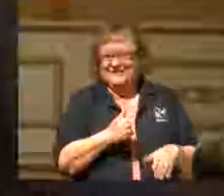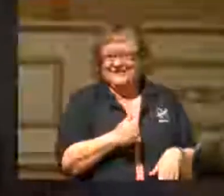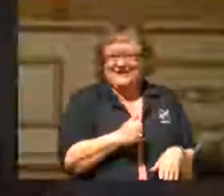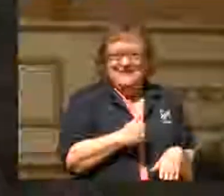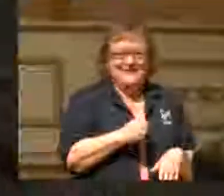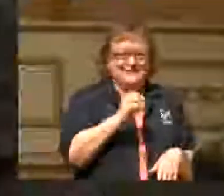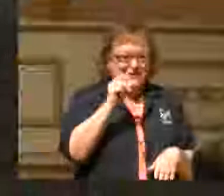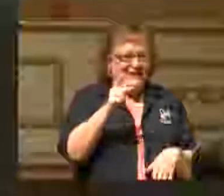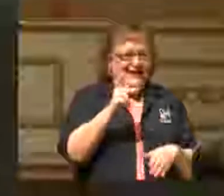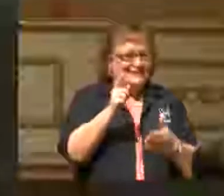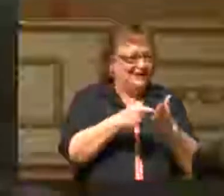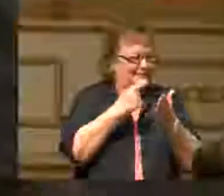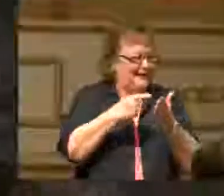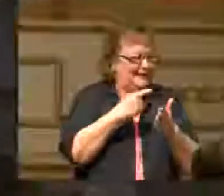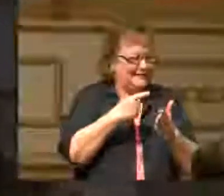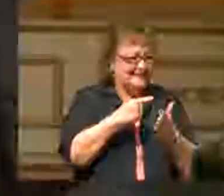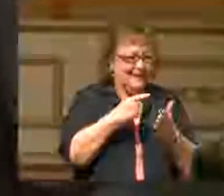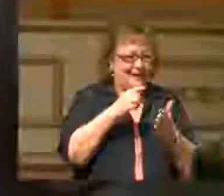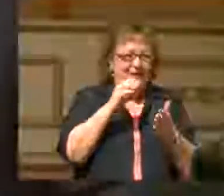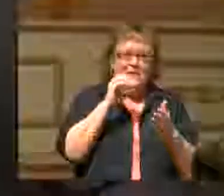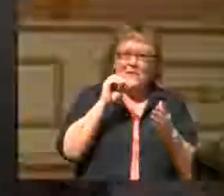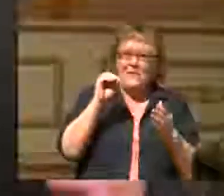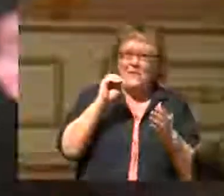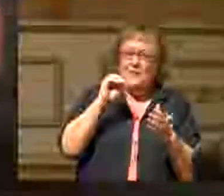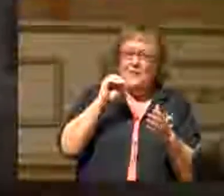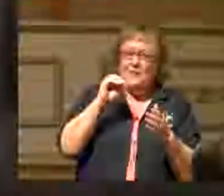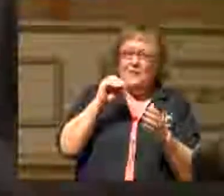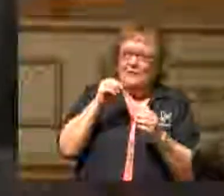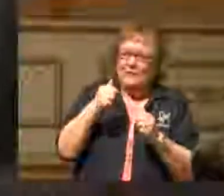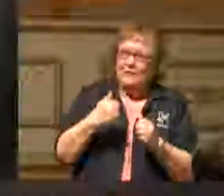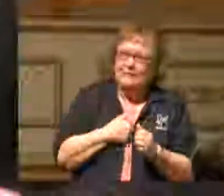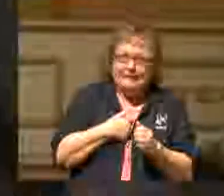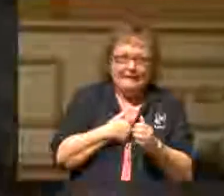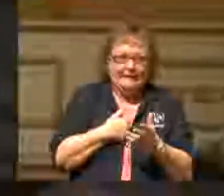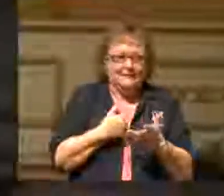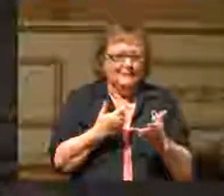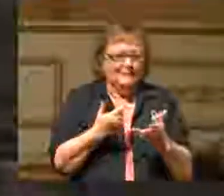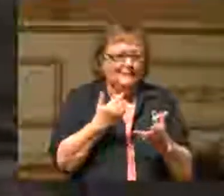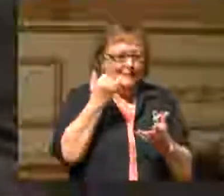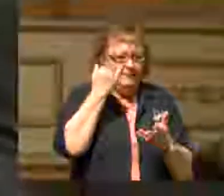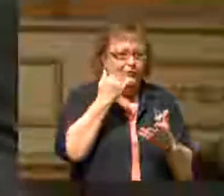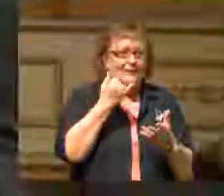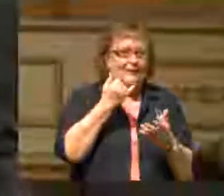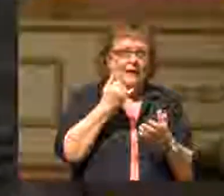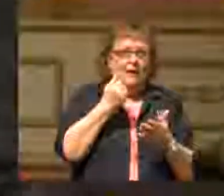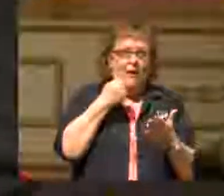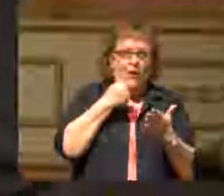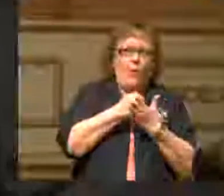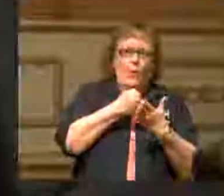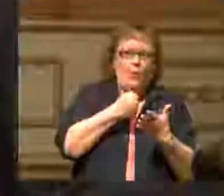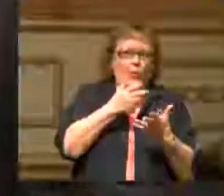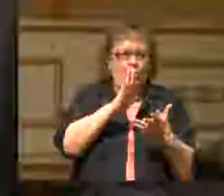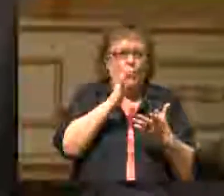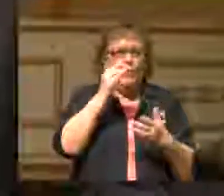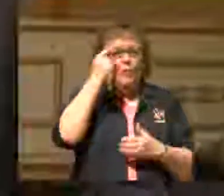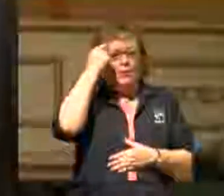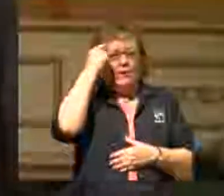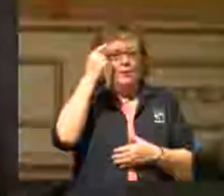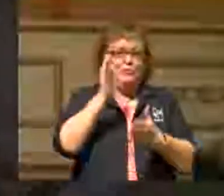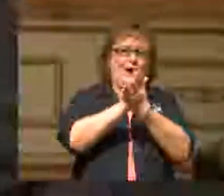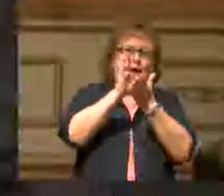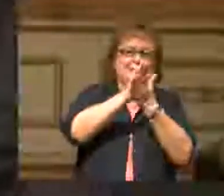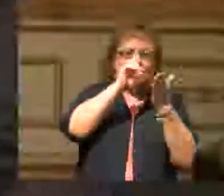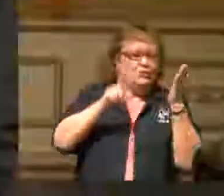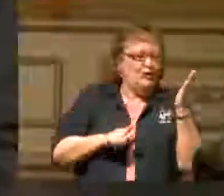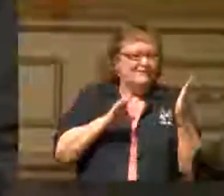It's okay sometimes to say, oh me, know, if it hits home, you know, stomps on toe or something like that. Praise the Lord and all that.